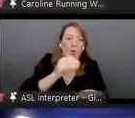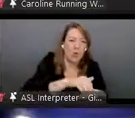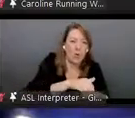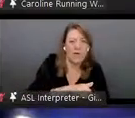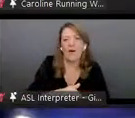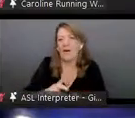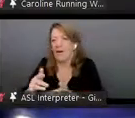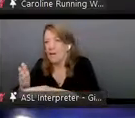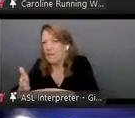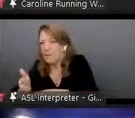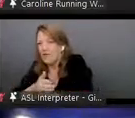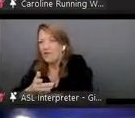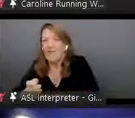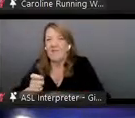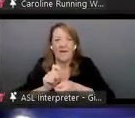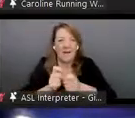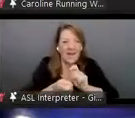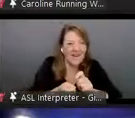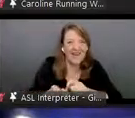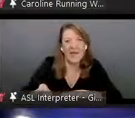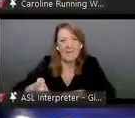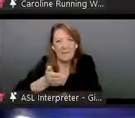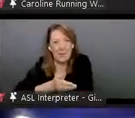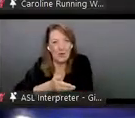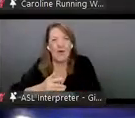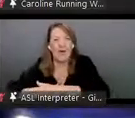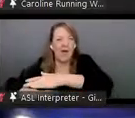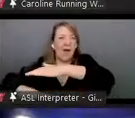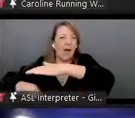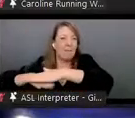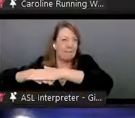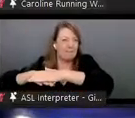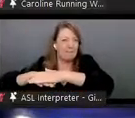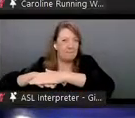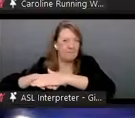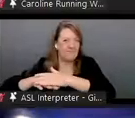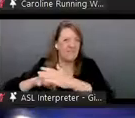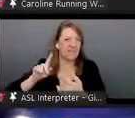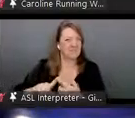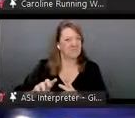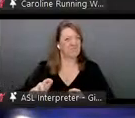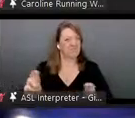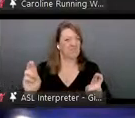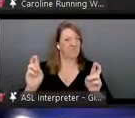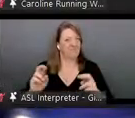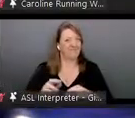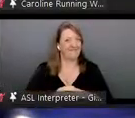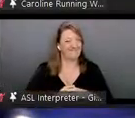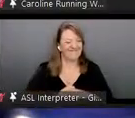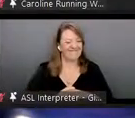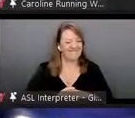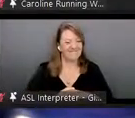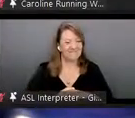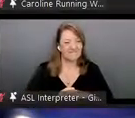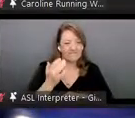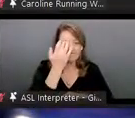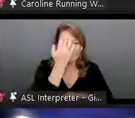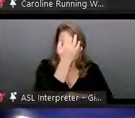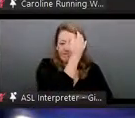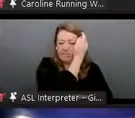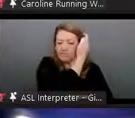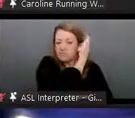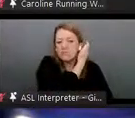up to some limit. Uh, yeah. So there's that. So, um,